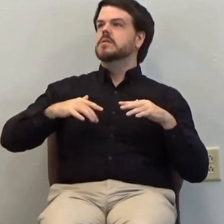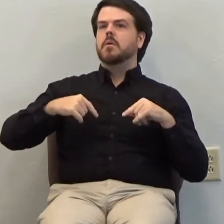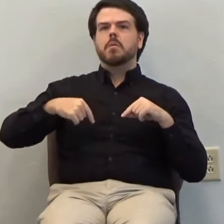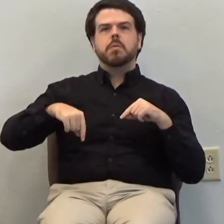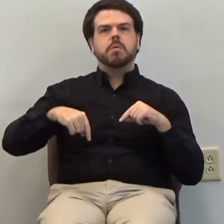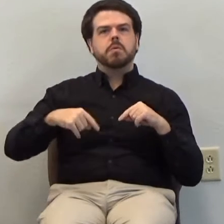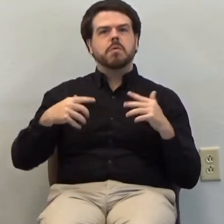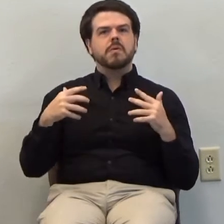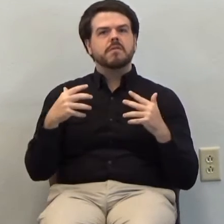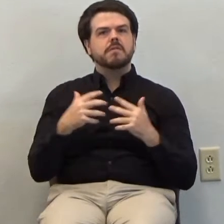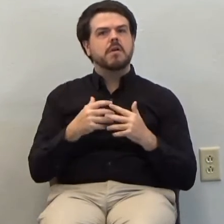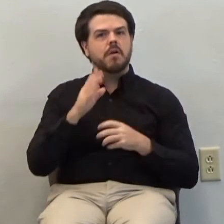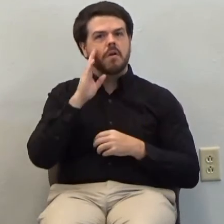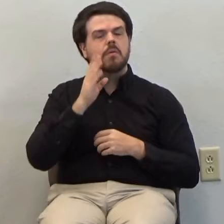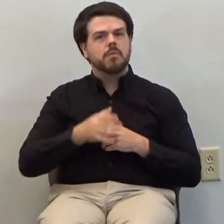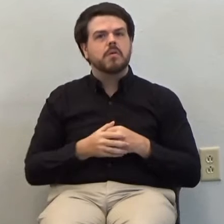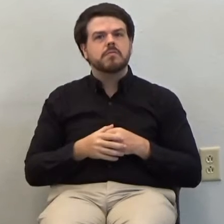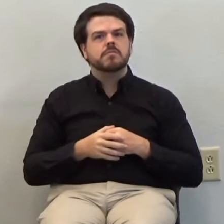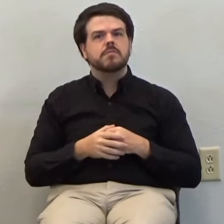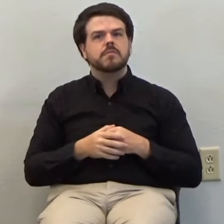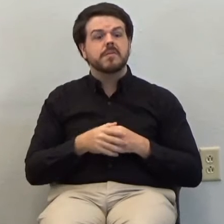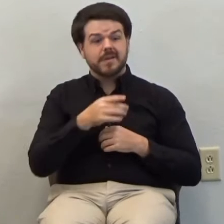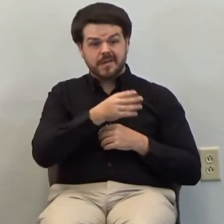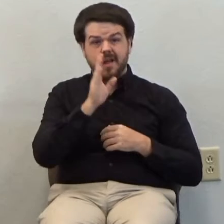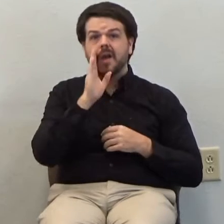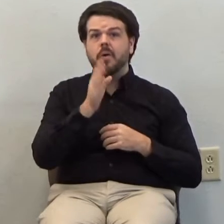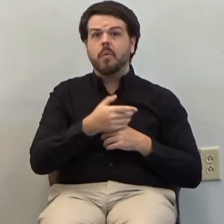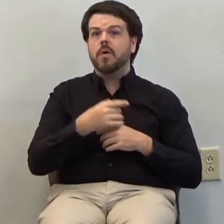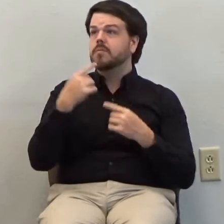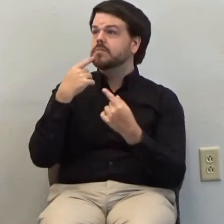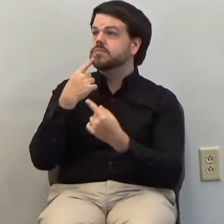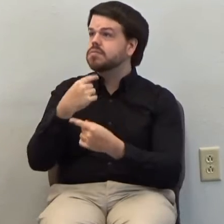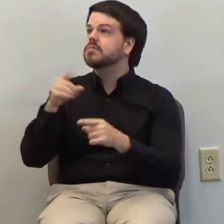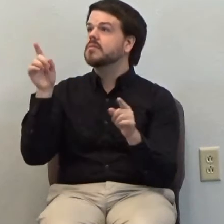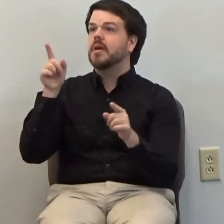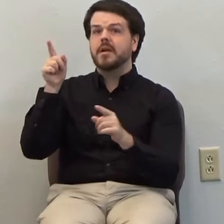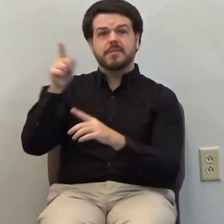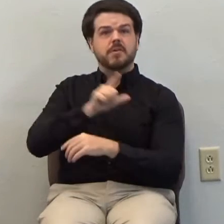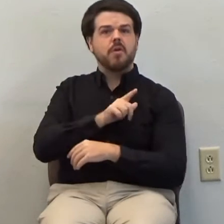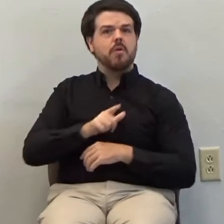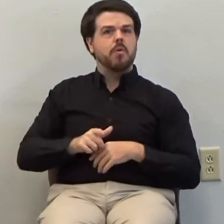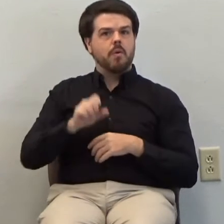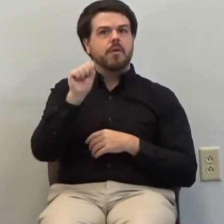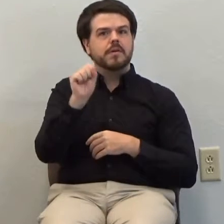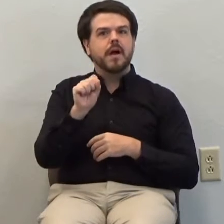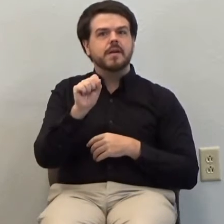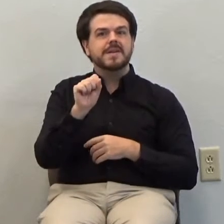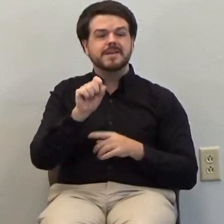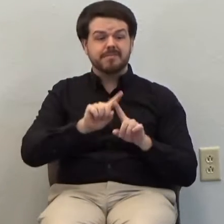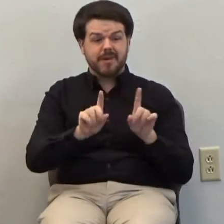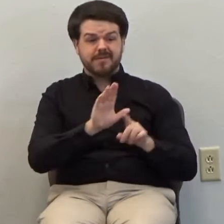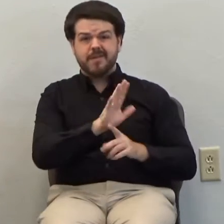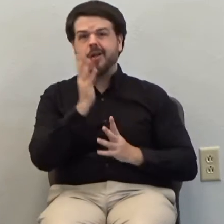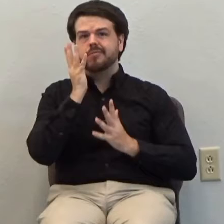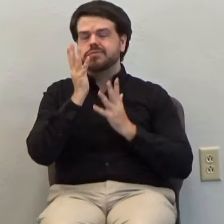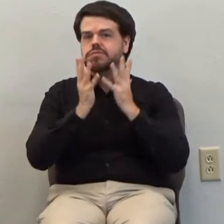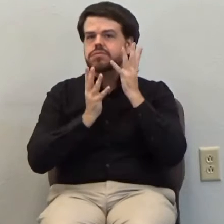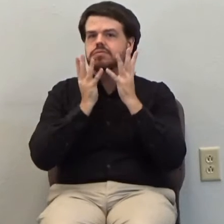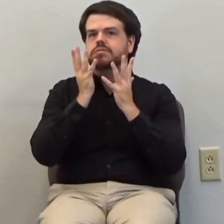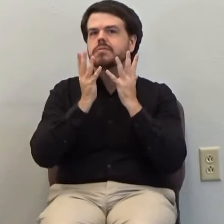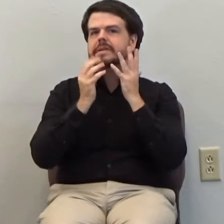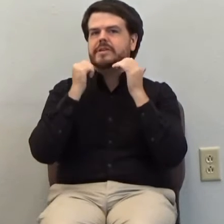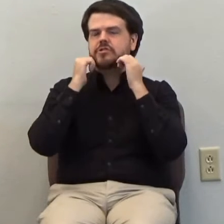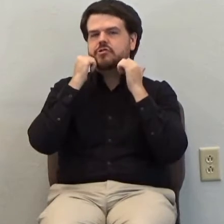They will be compelled to proclaim Jesus Christ the Lord. Much to their shame and their sadness.